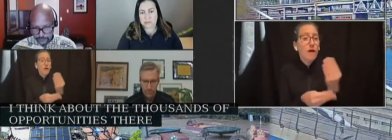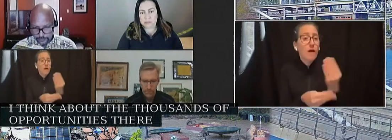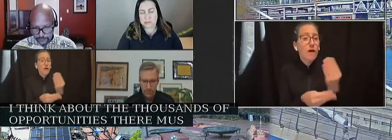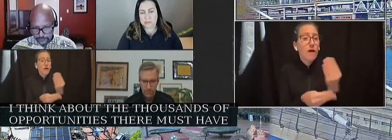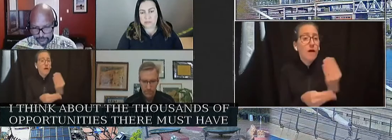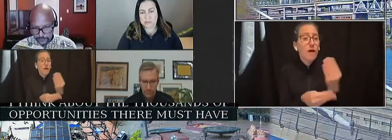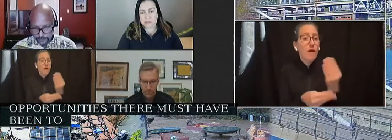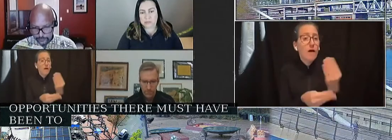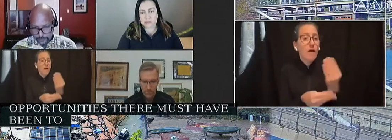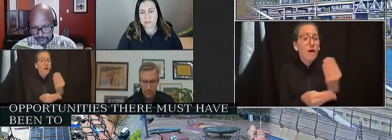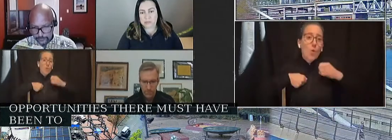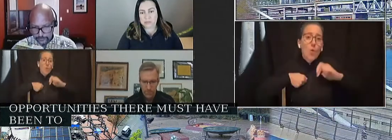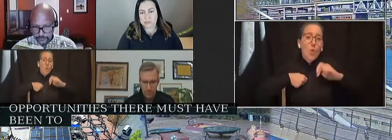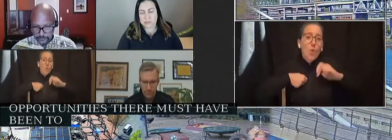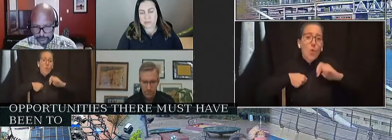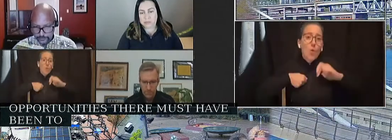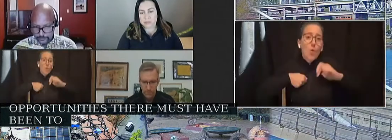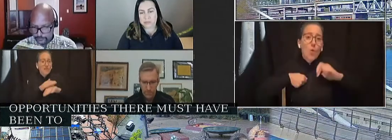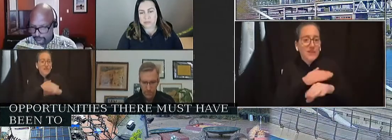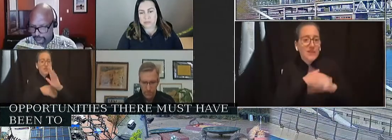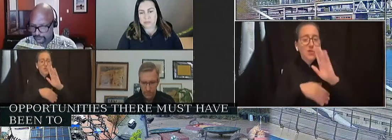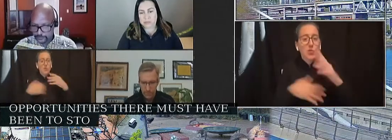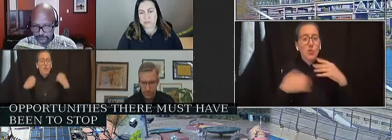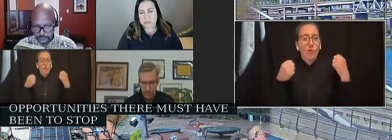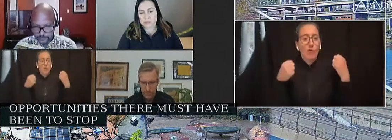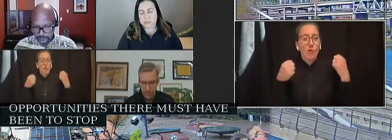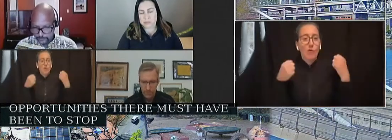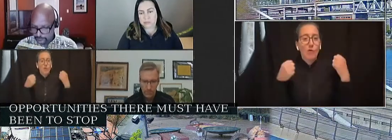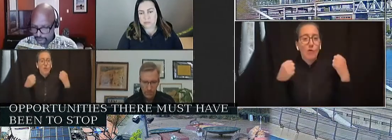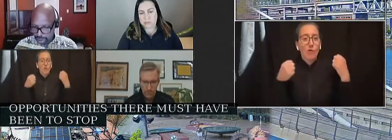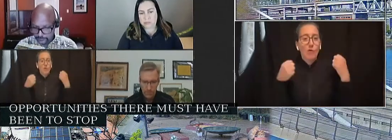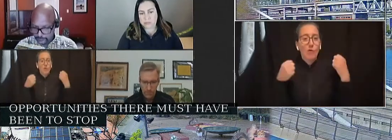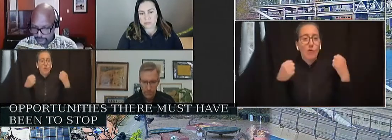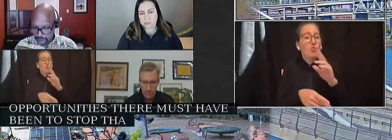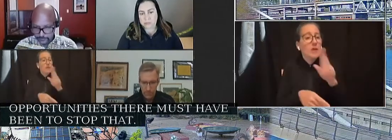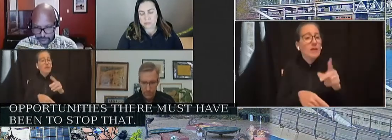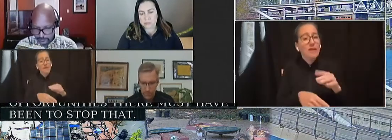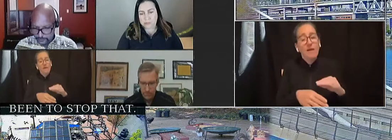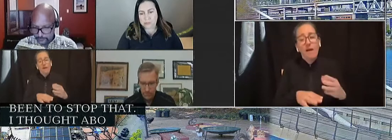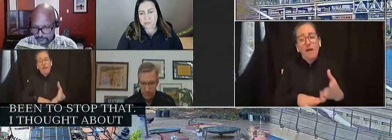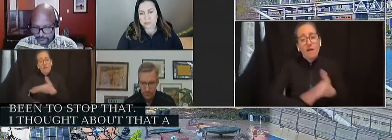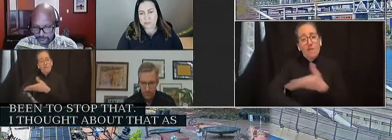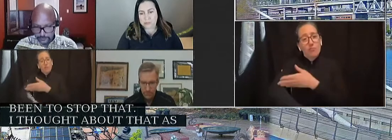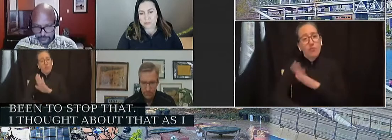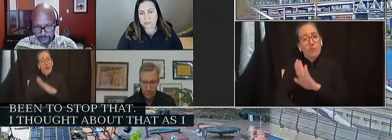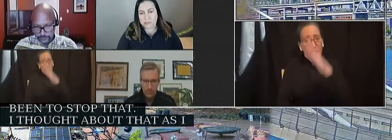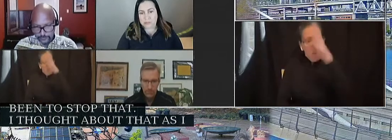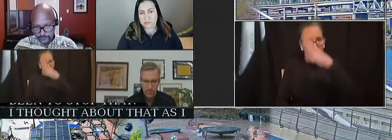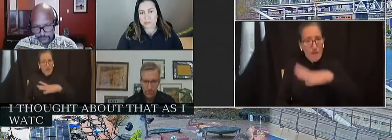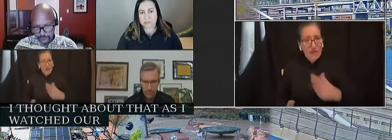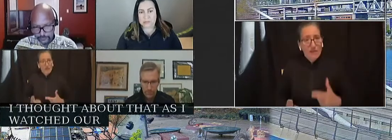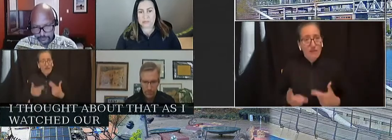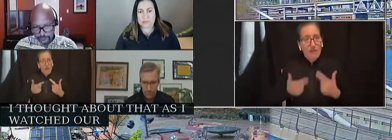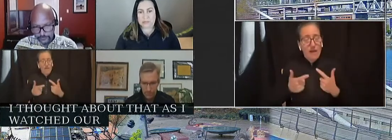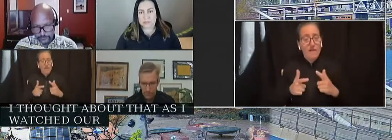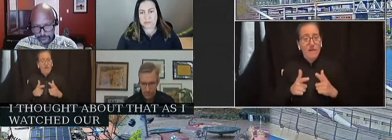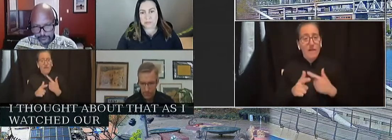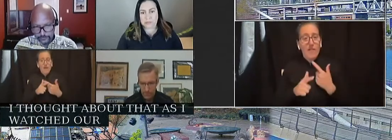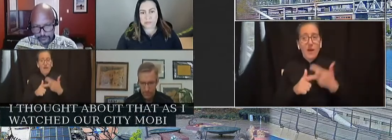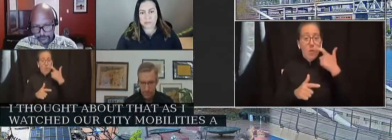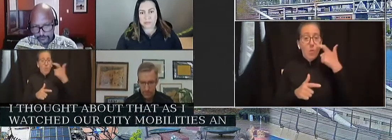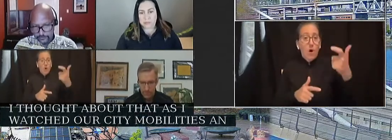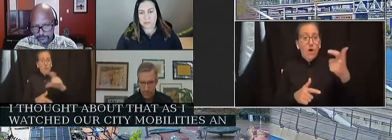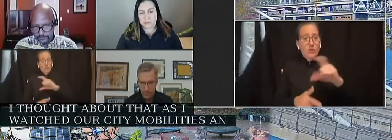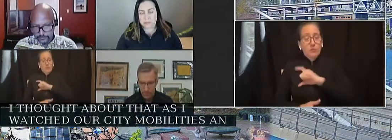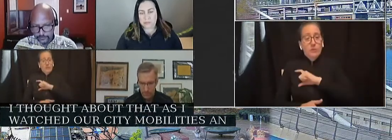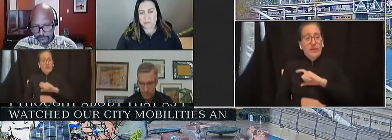or a peer support counselor could have made the difference in this man's life. I thought about that as I watched our city mobilize an overwhelming force of armed police